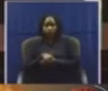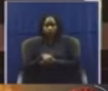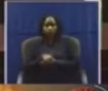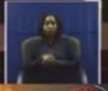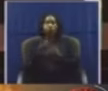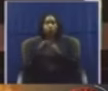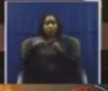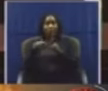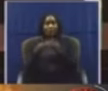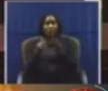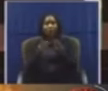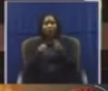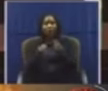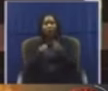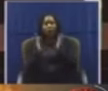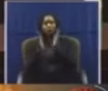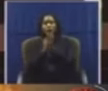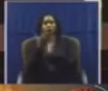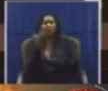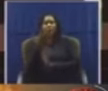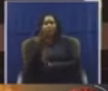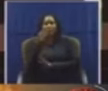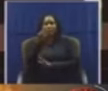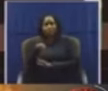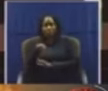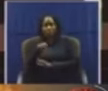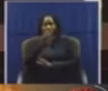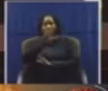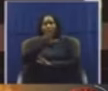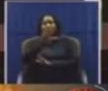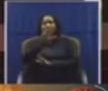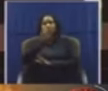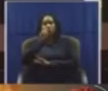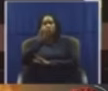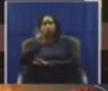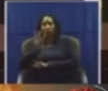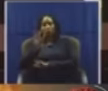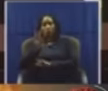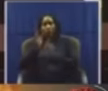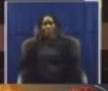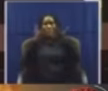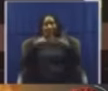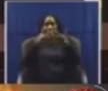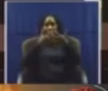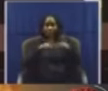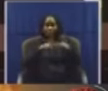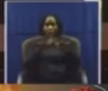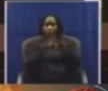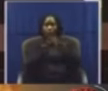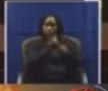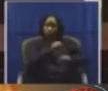15,805 were integrated into the Defense